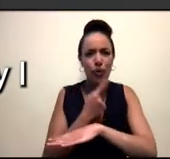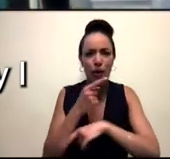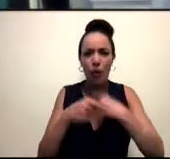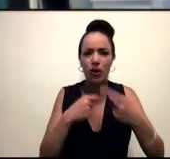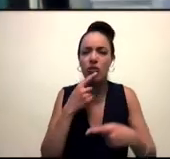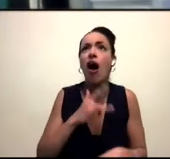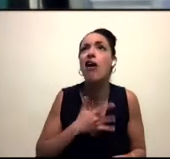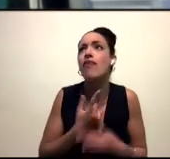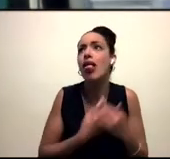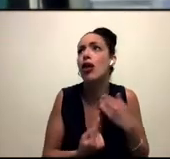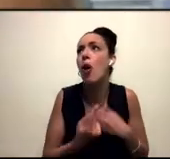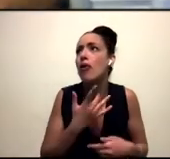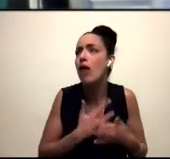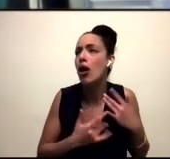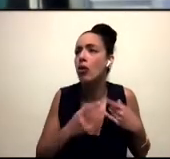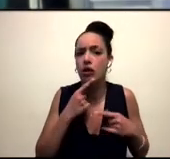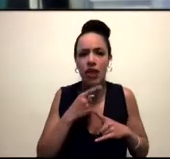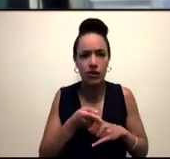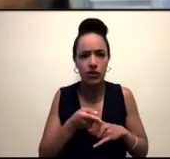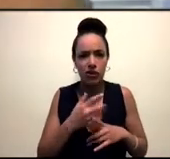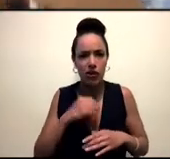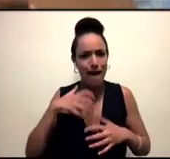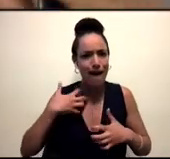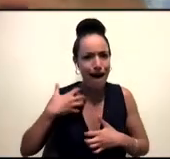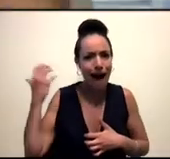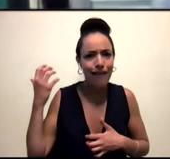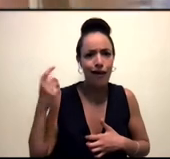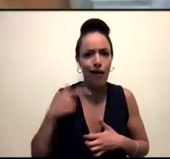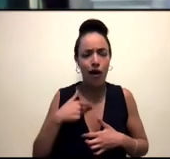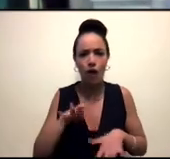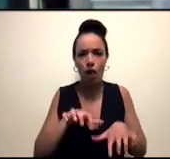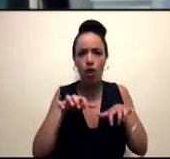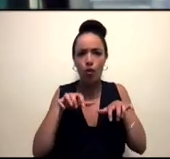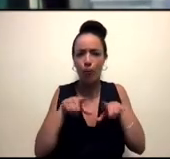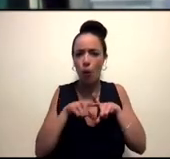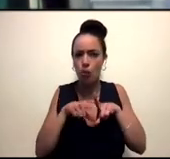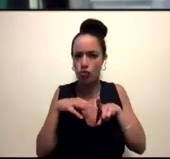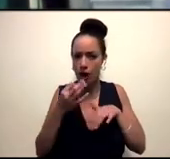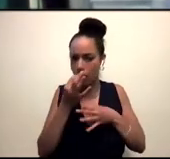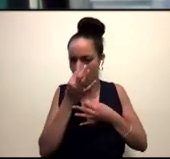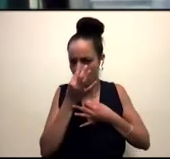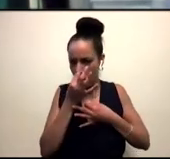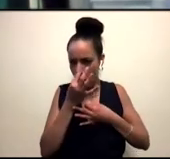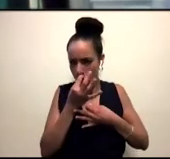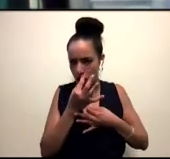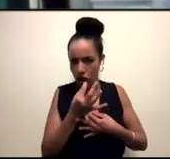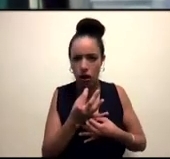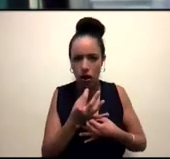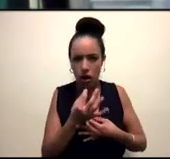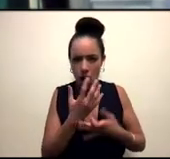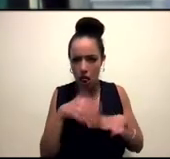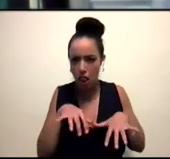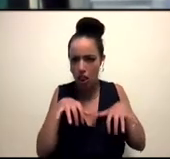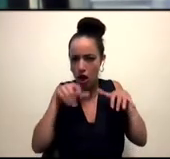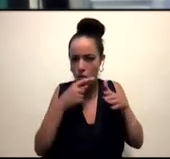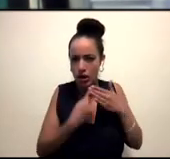the resentment of loneliness, the resentment and the seduction of loneliness, the seduction of also of like, what does it mean if you think you're the